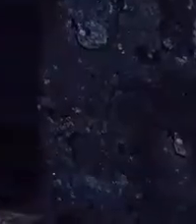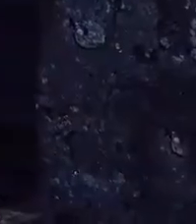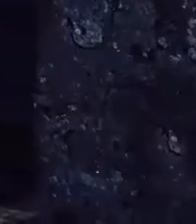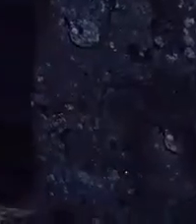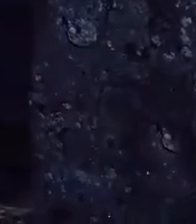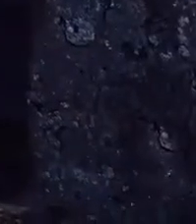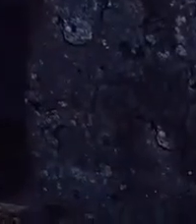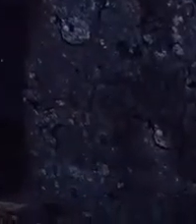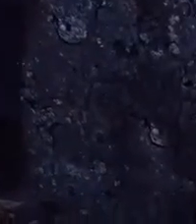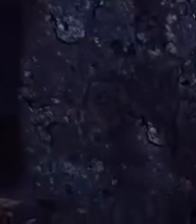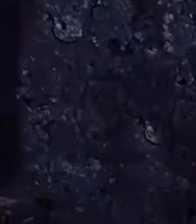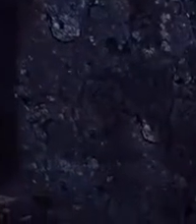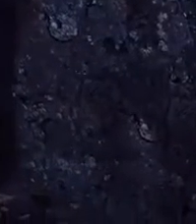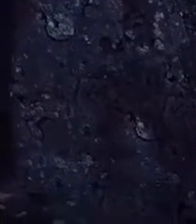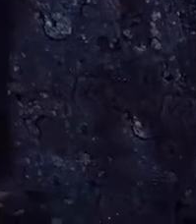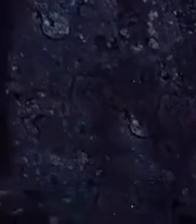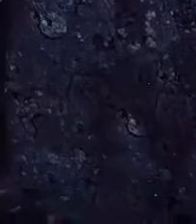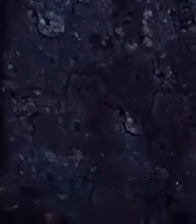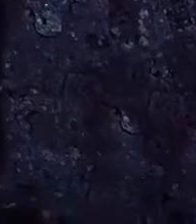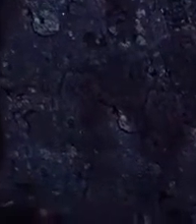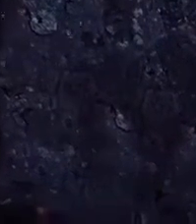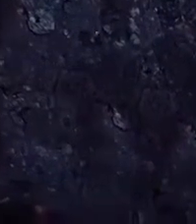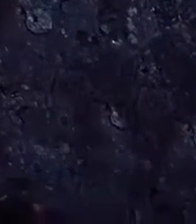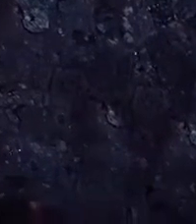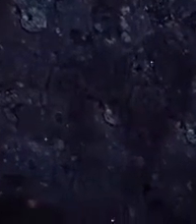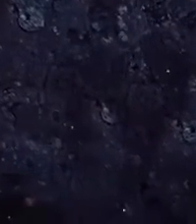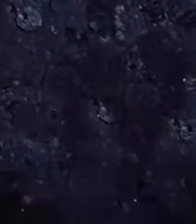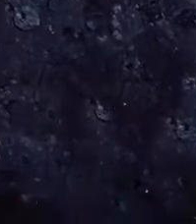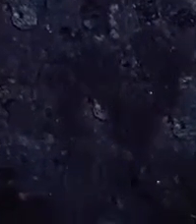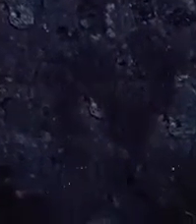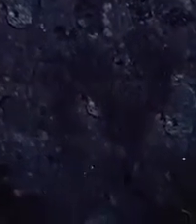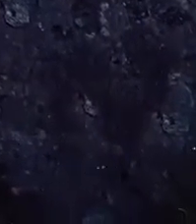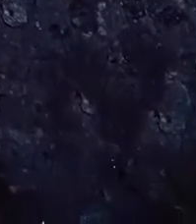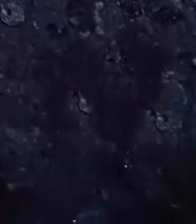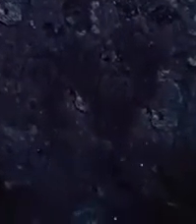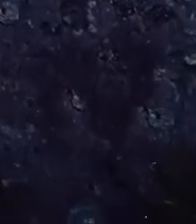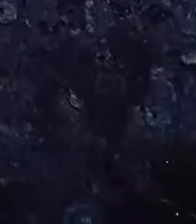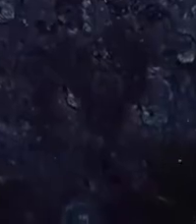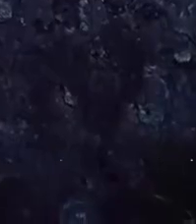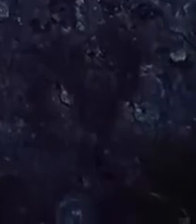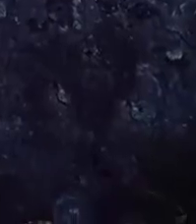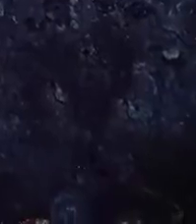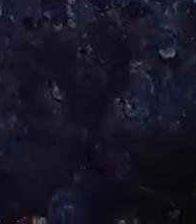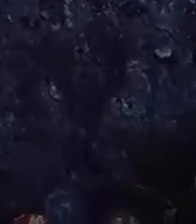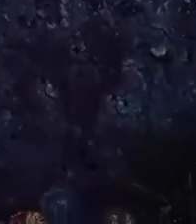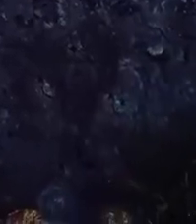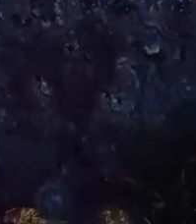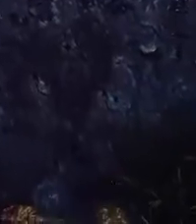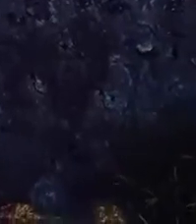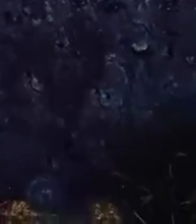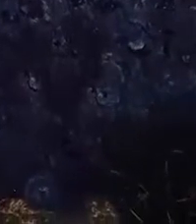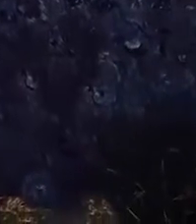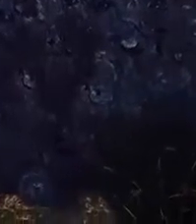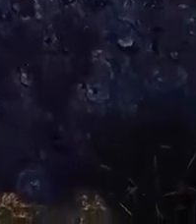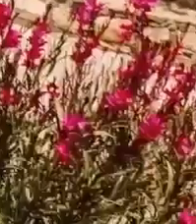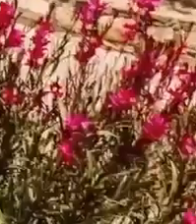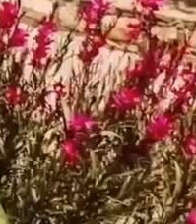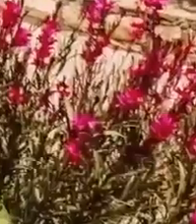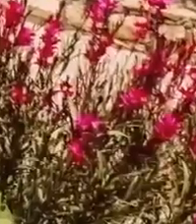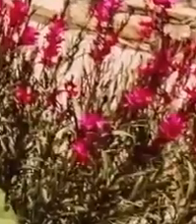The thrones again To bring life to sinful